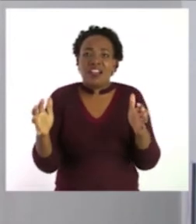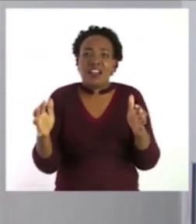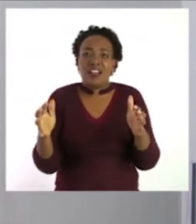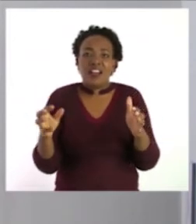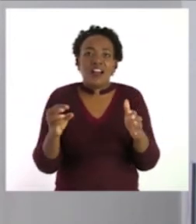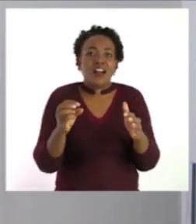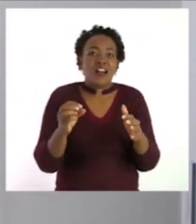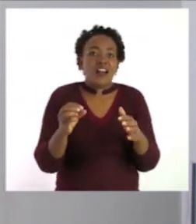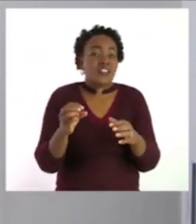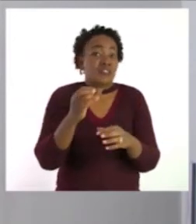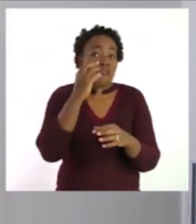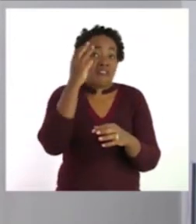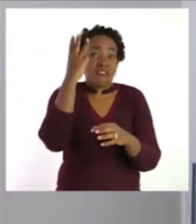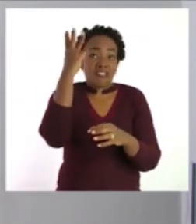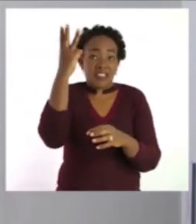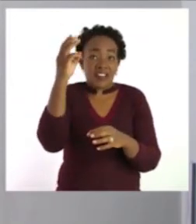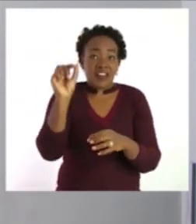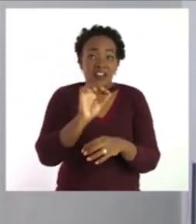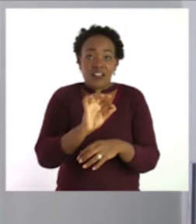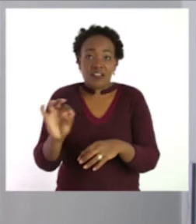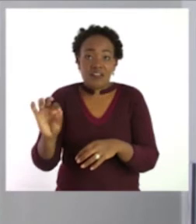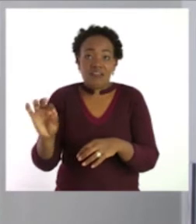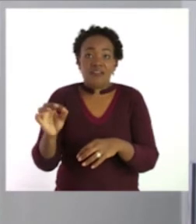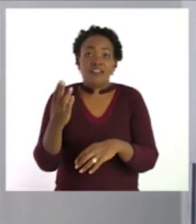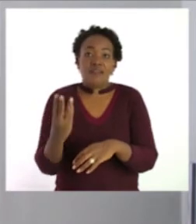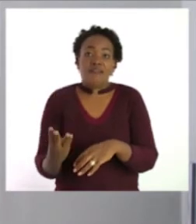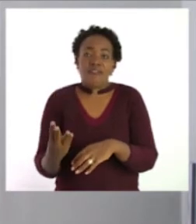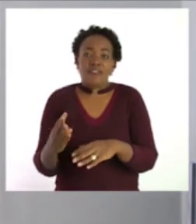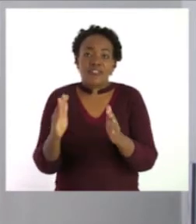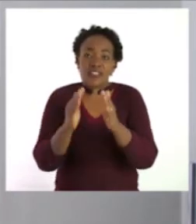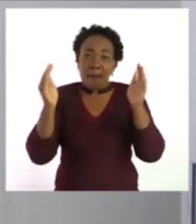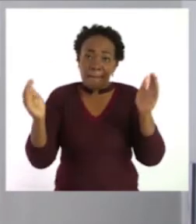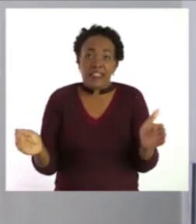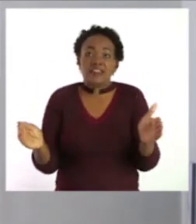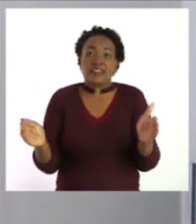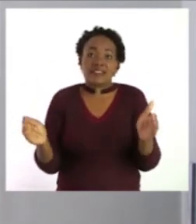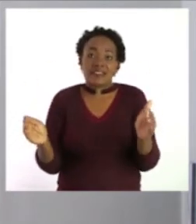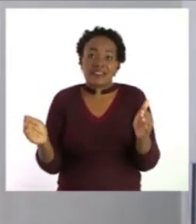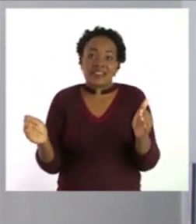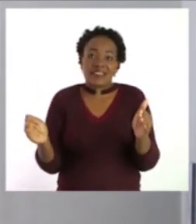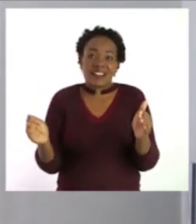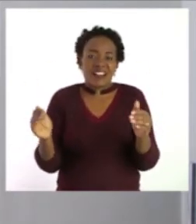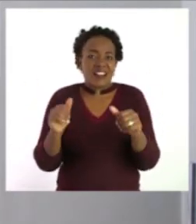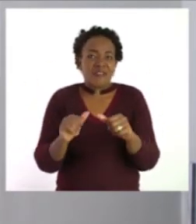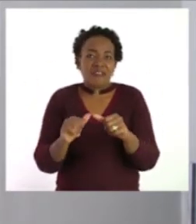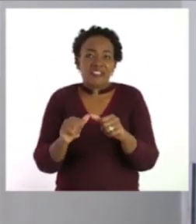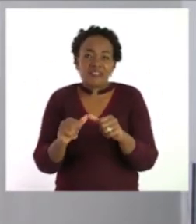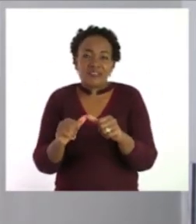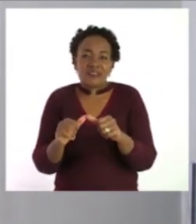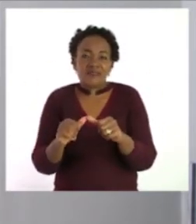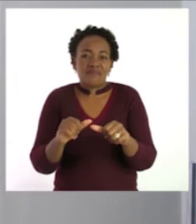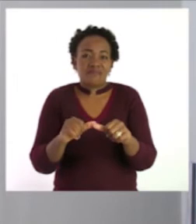three over four is the biggest. Okay. We now move on to the